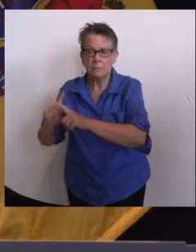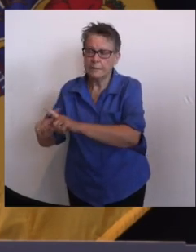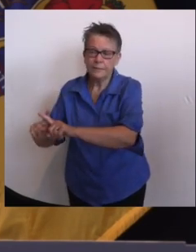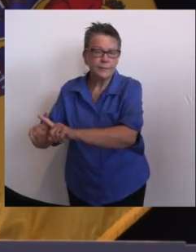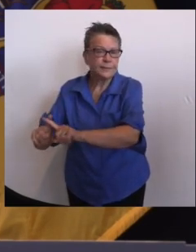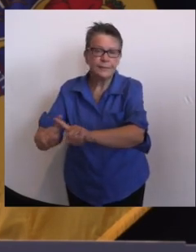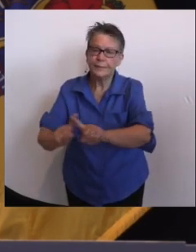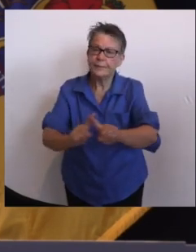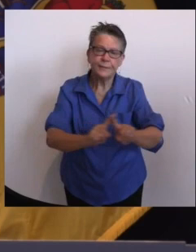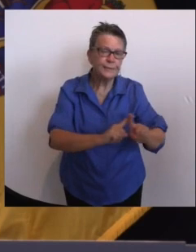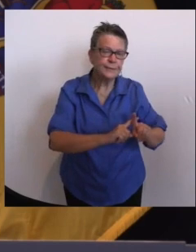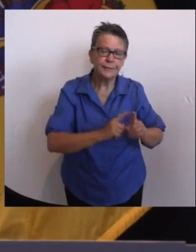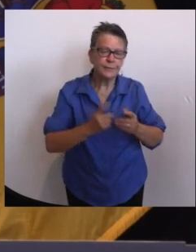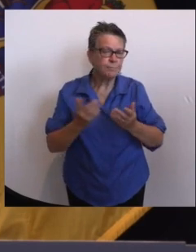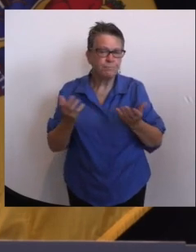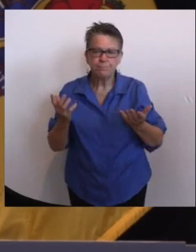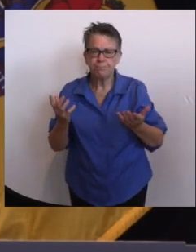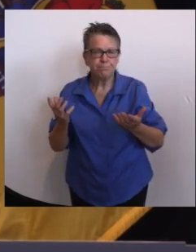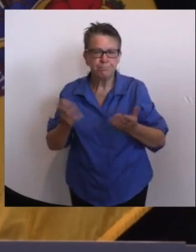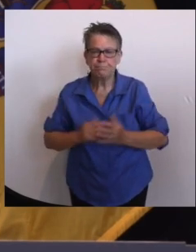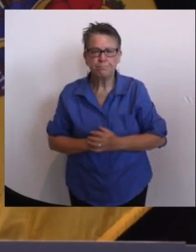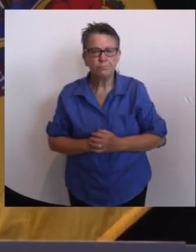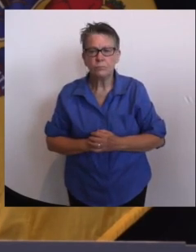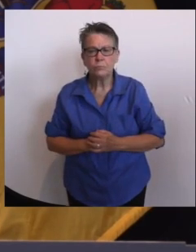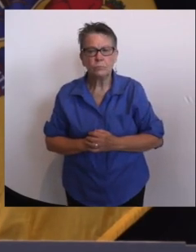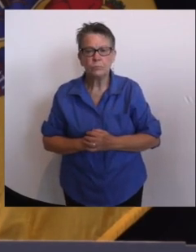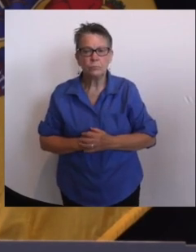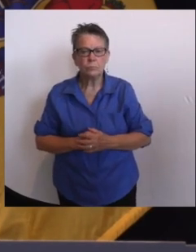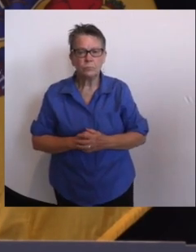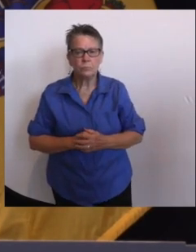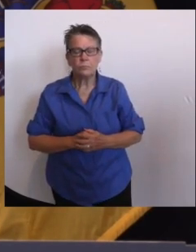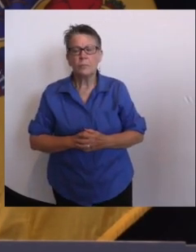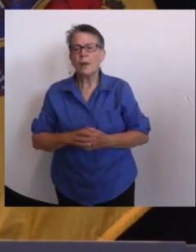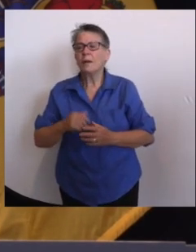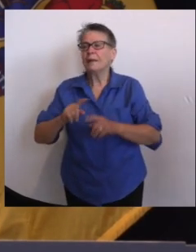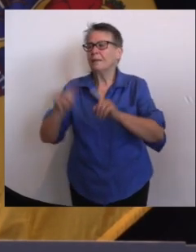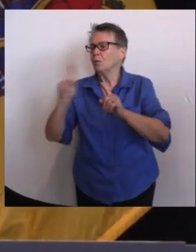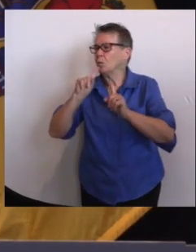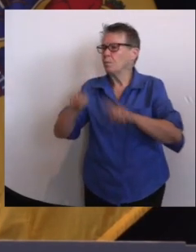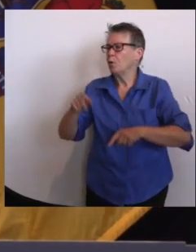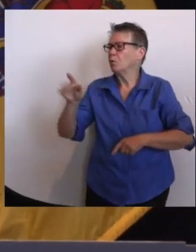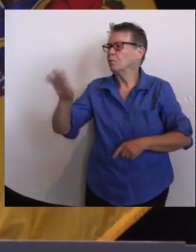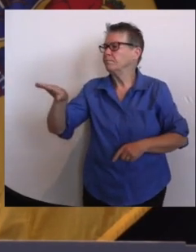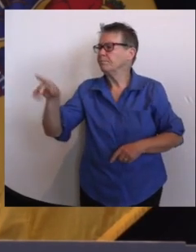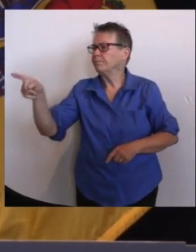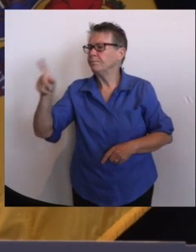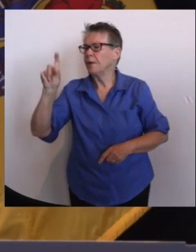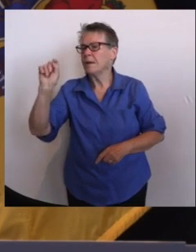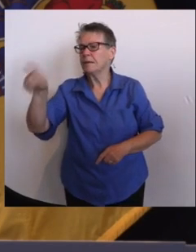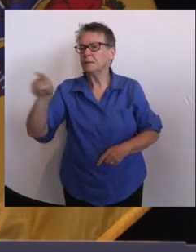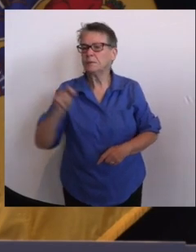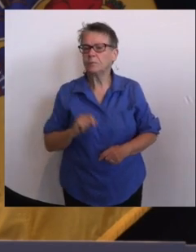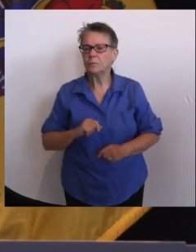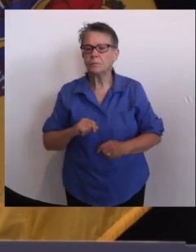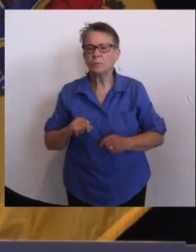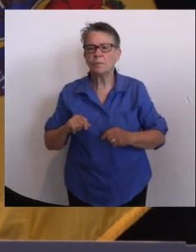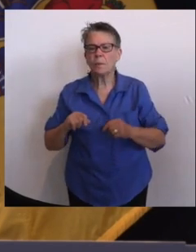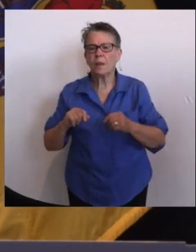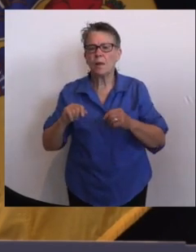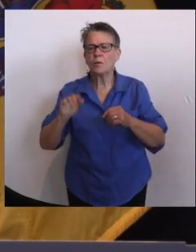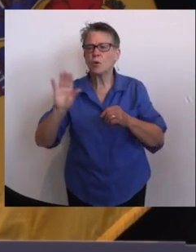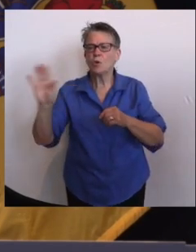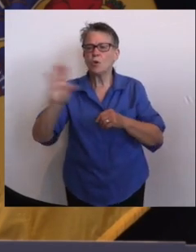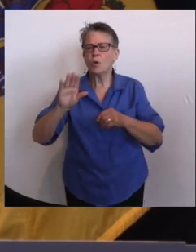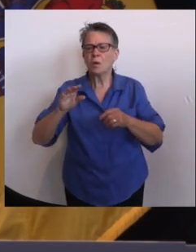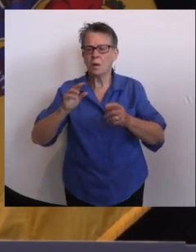Good afternoon, Governor. Uh, question from David Cruz. Governor, your opponent in this election is calling for legislative hearings